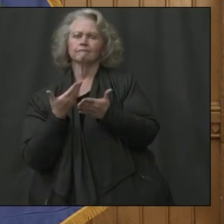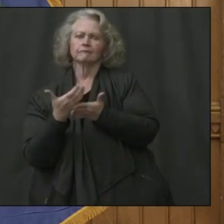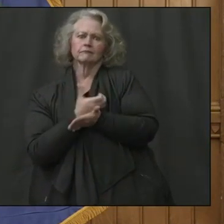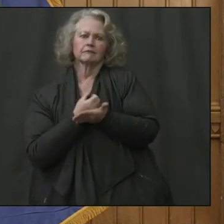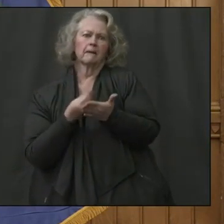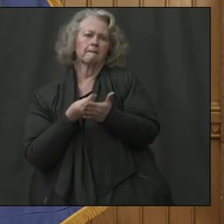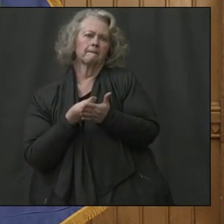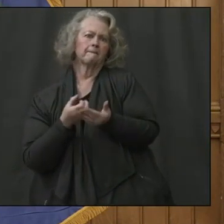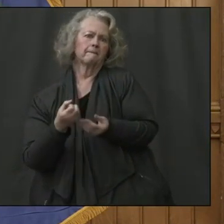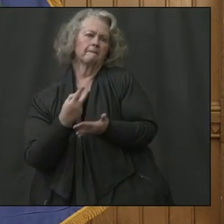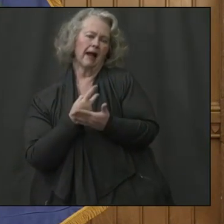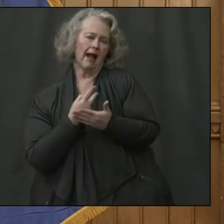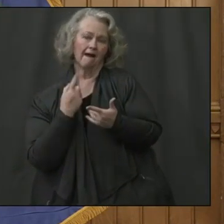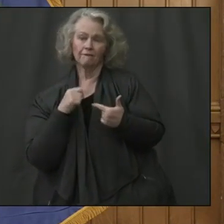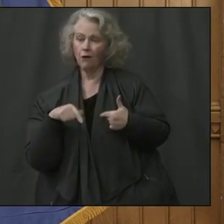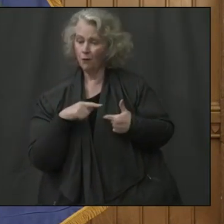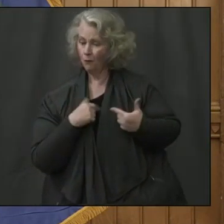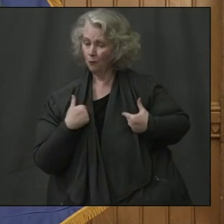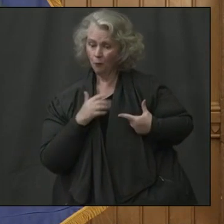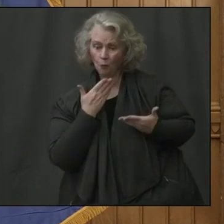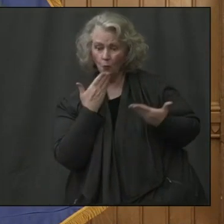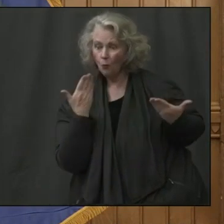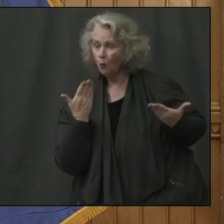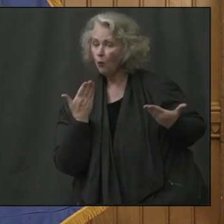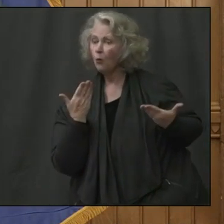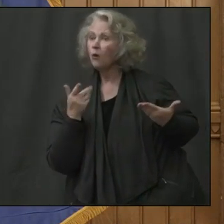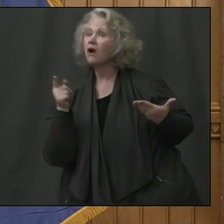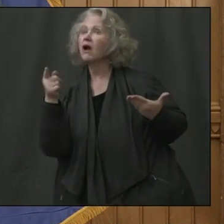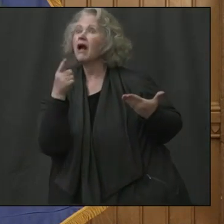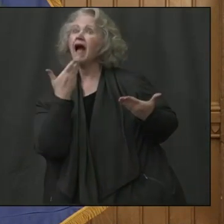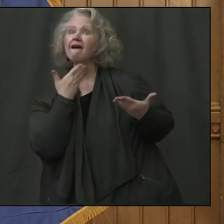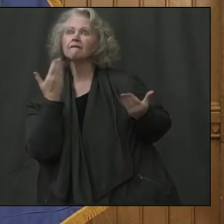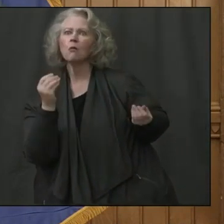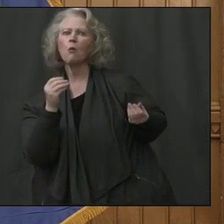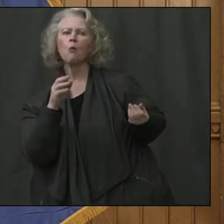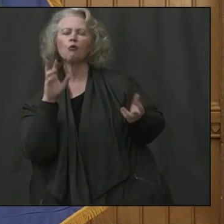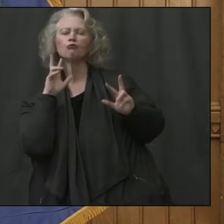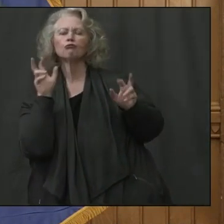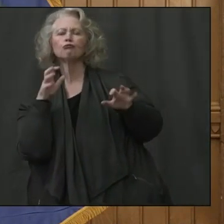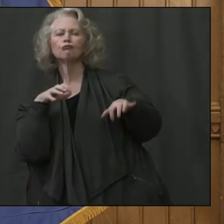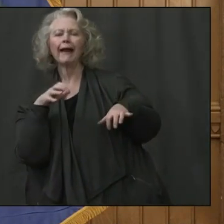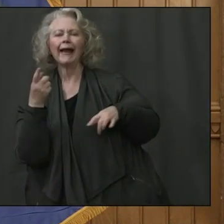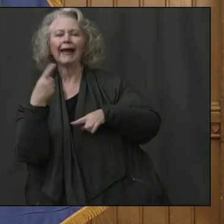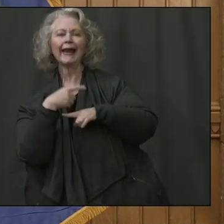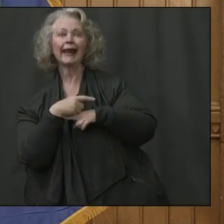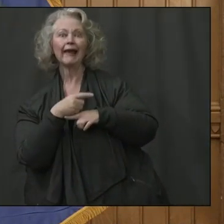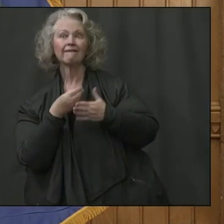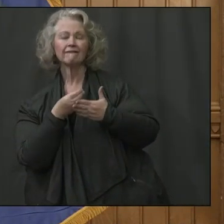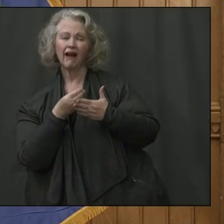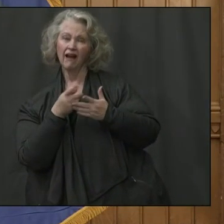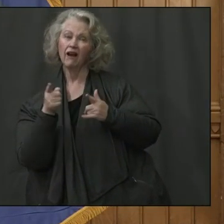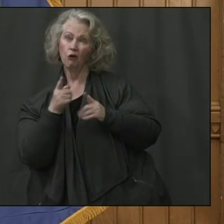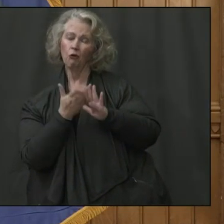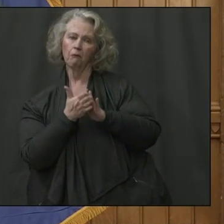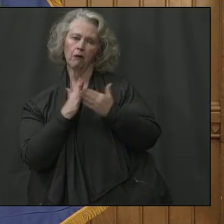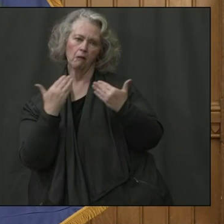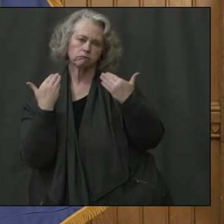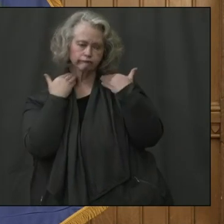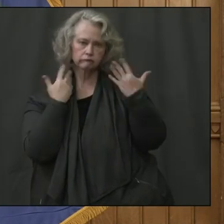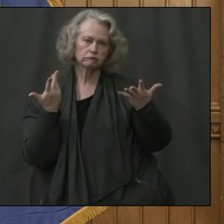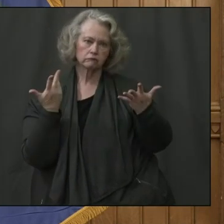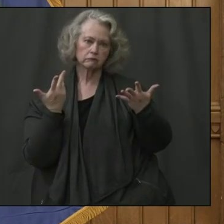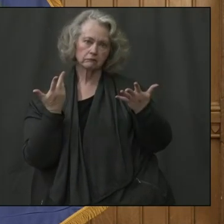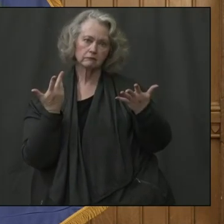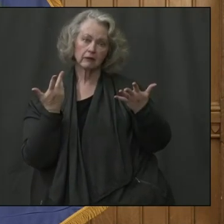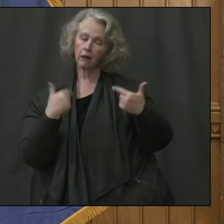especially for those states with no rainy day fund, that, that could break the bank. Uh, I, I tell our municipalities the same thing. I tell small